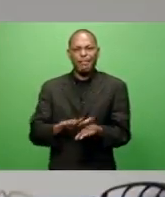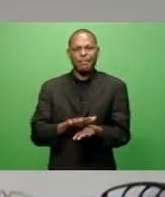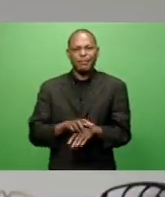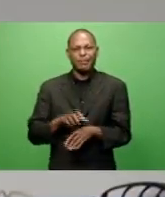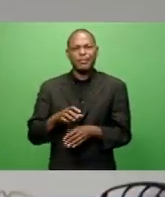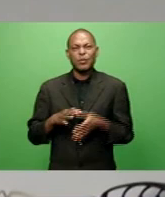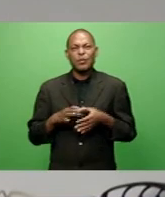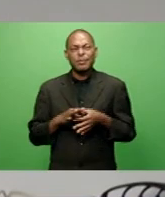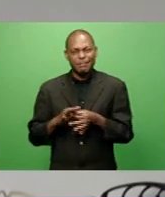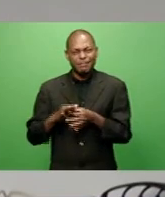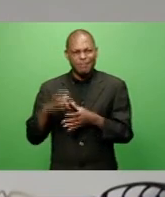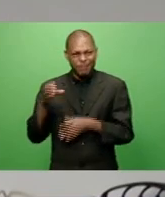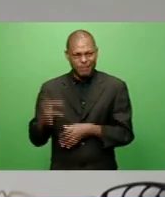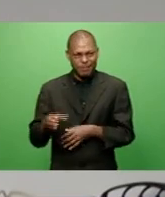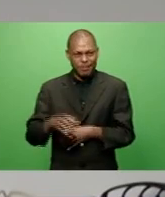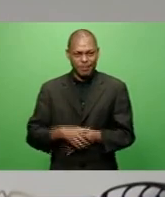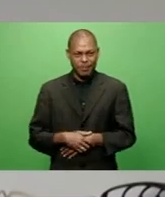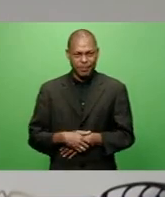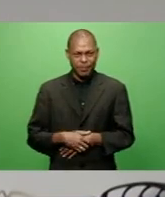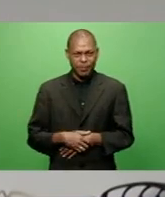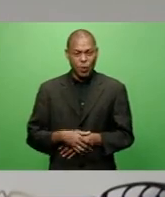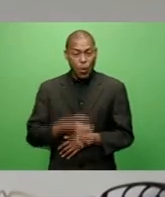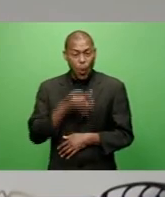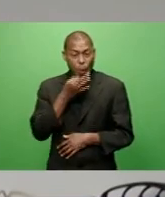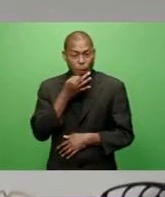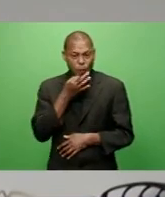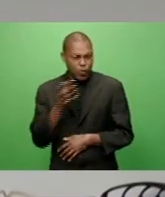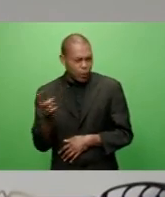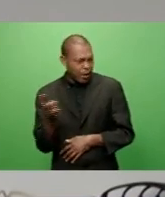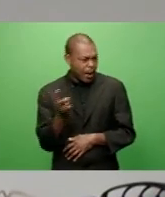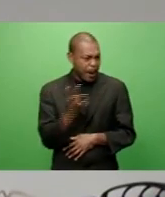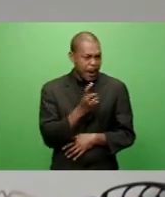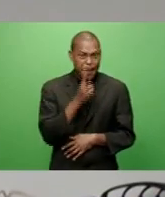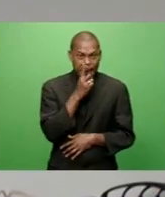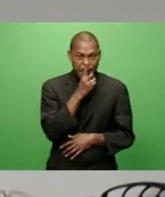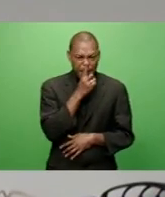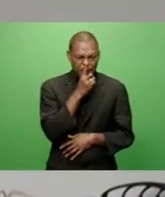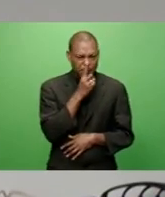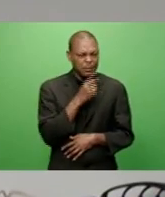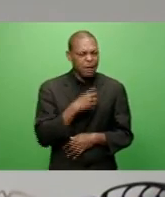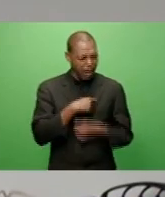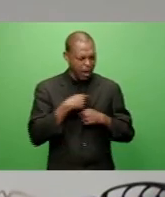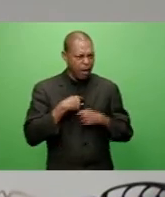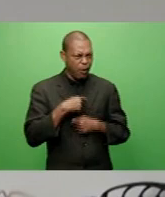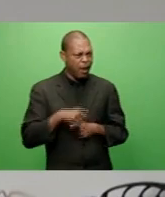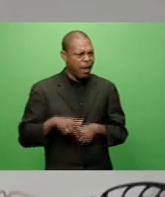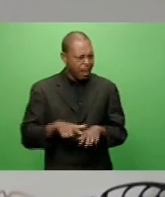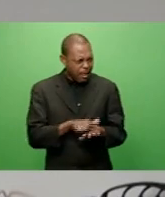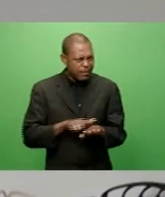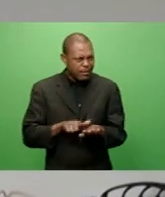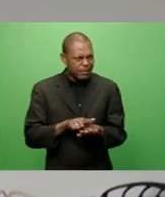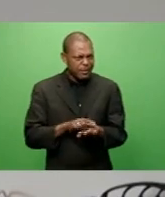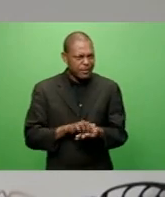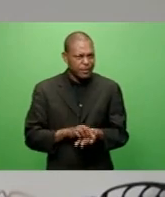landowners that have come in saying that it was their land, so we just want to make it,